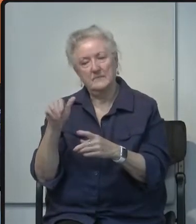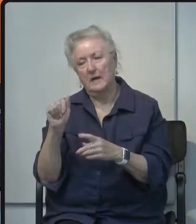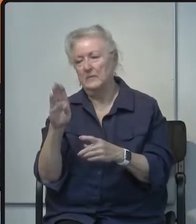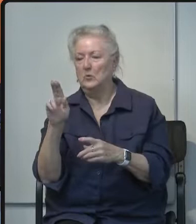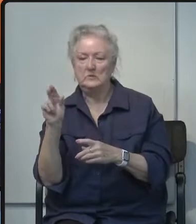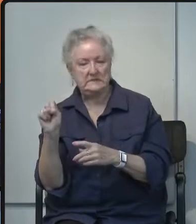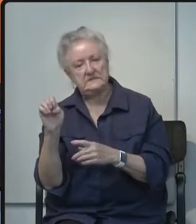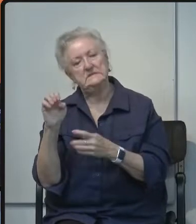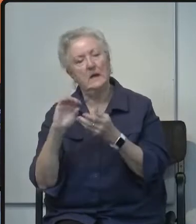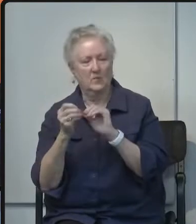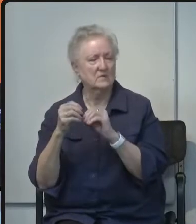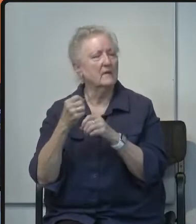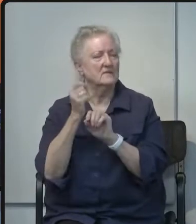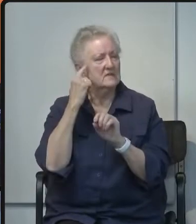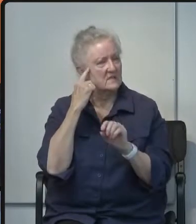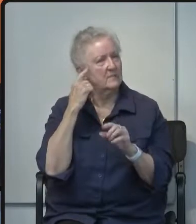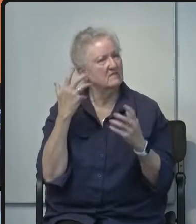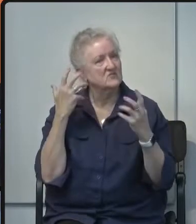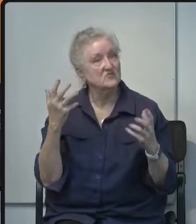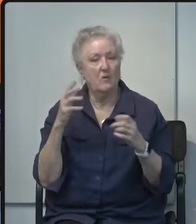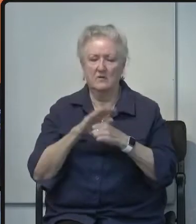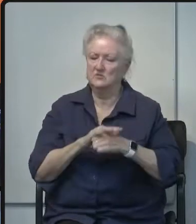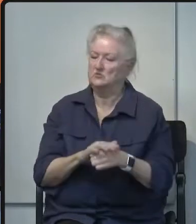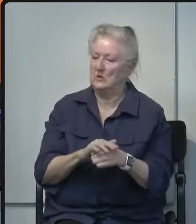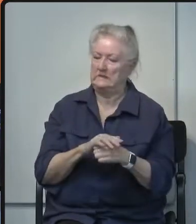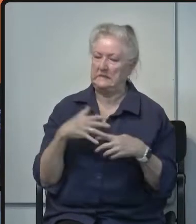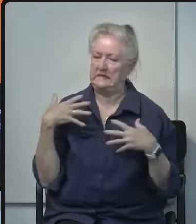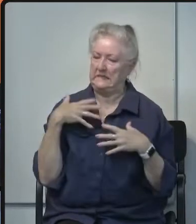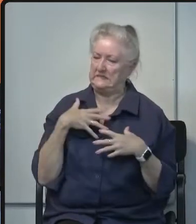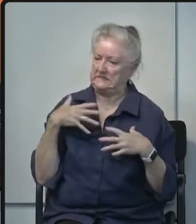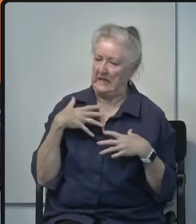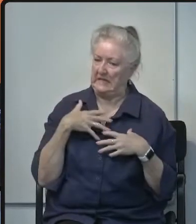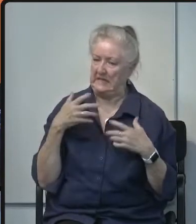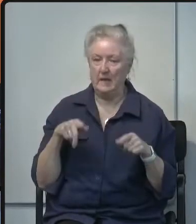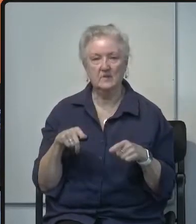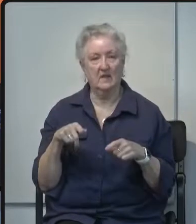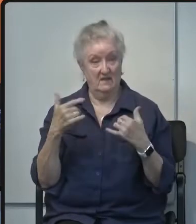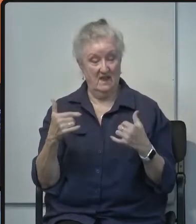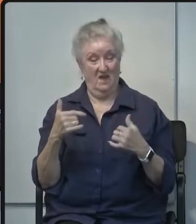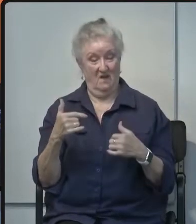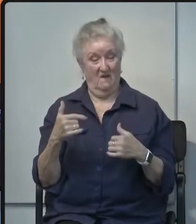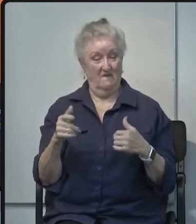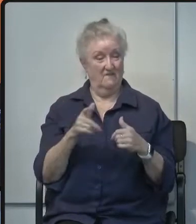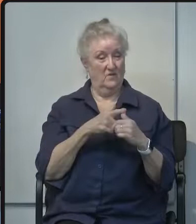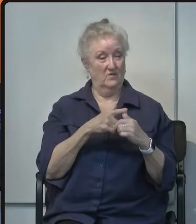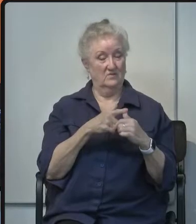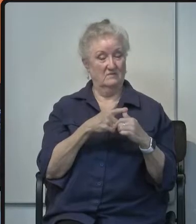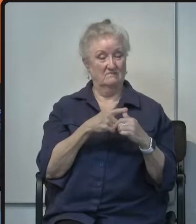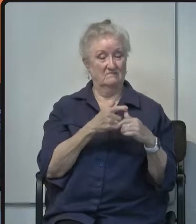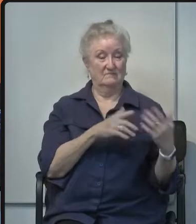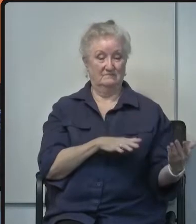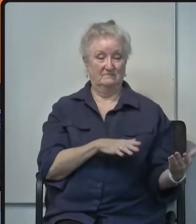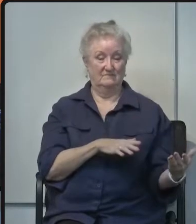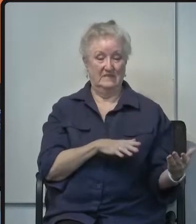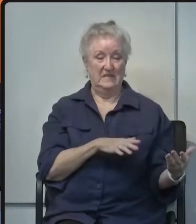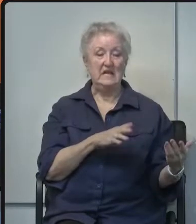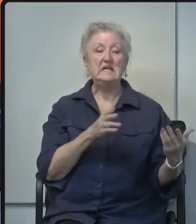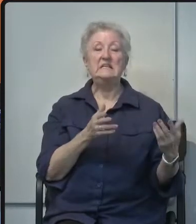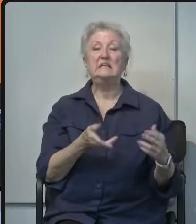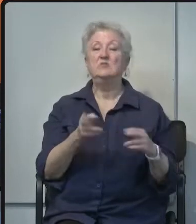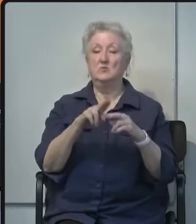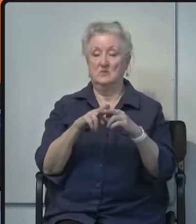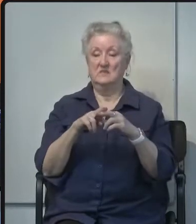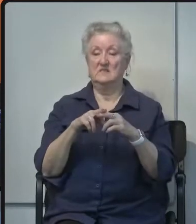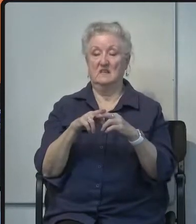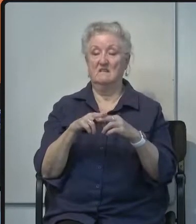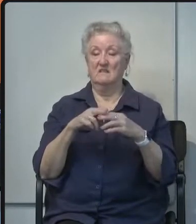stress and anxiety going on and now as we've had our first fatality the the rising levels of grief